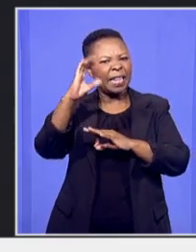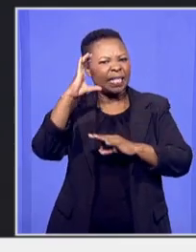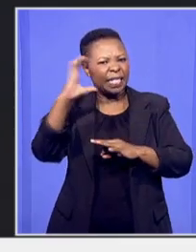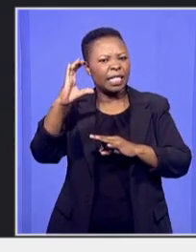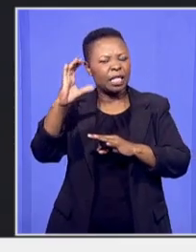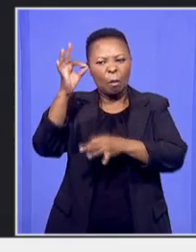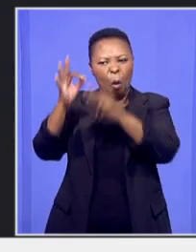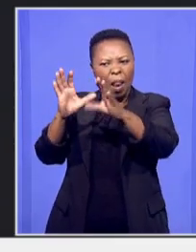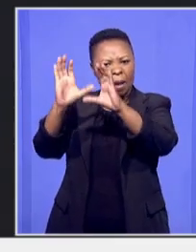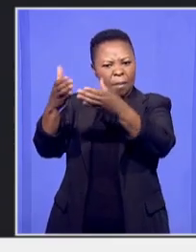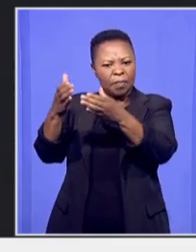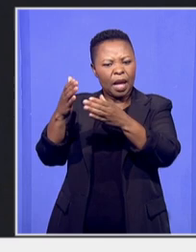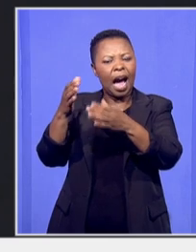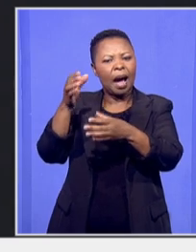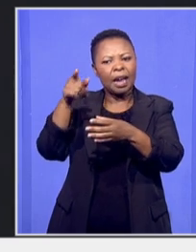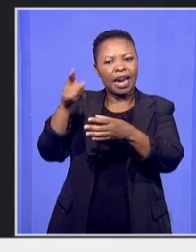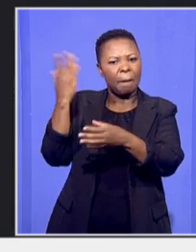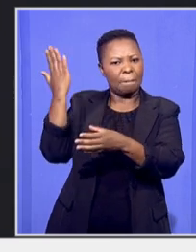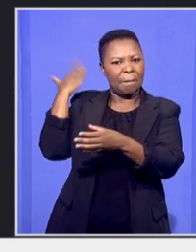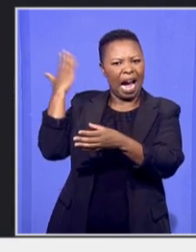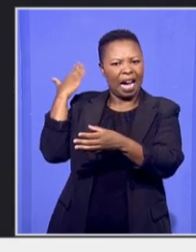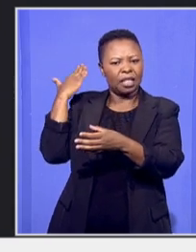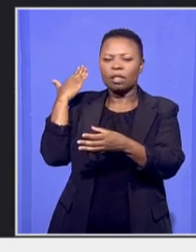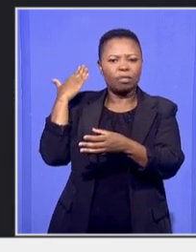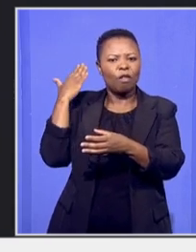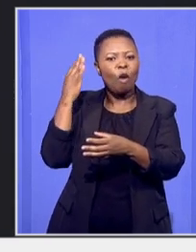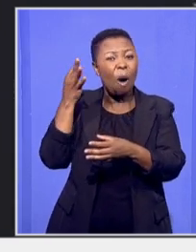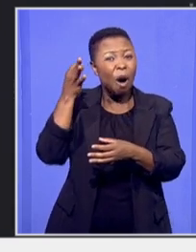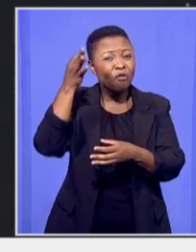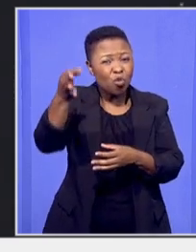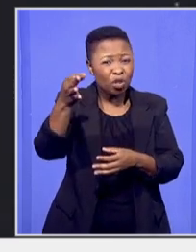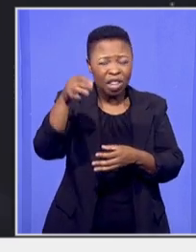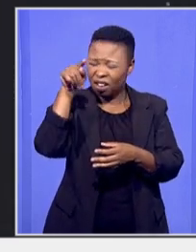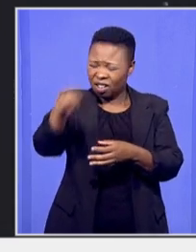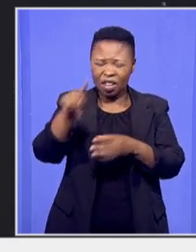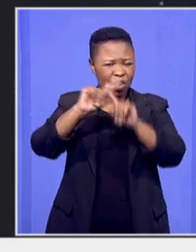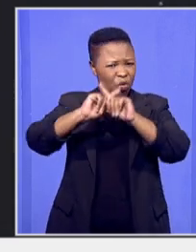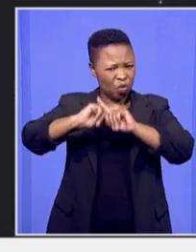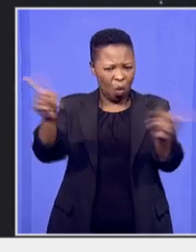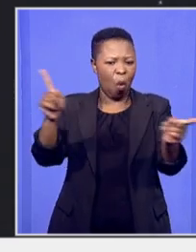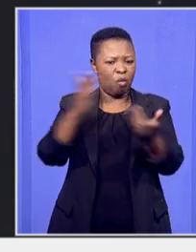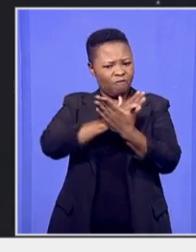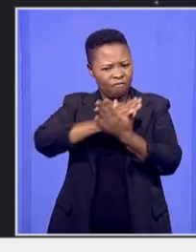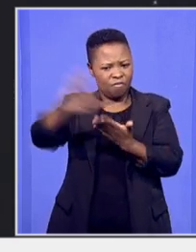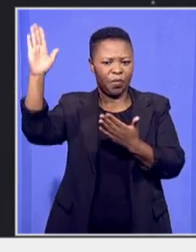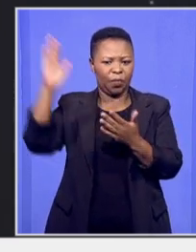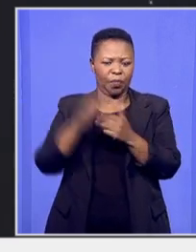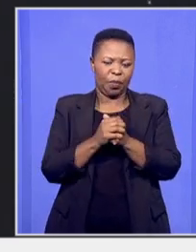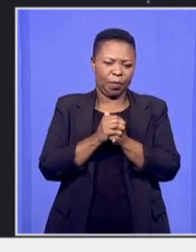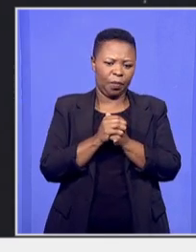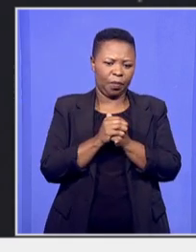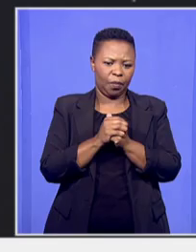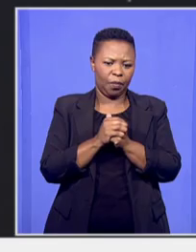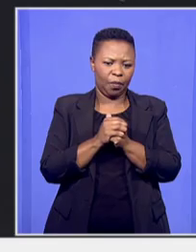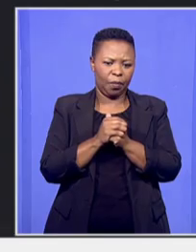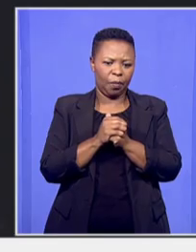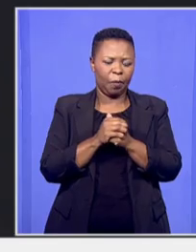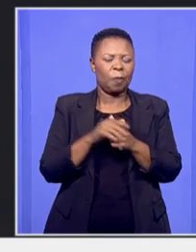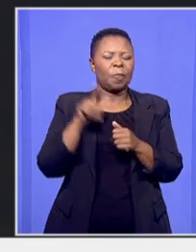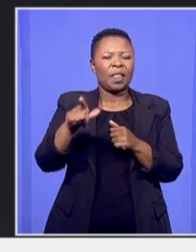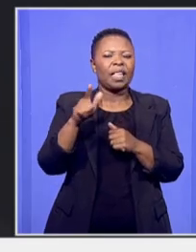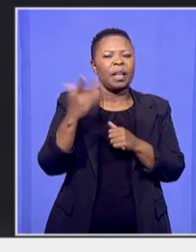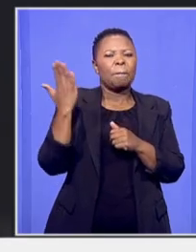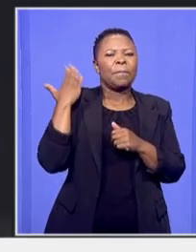party of the past and not the party of our future a relic of the past that is completely